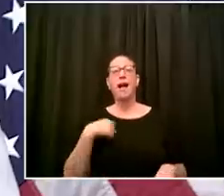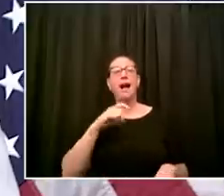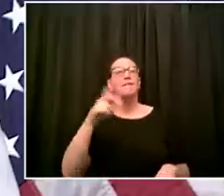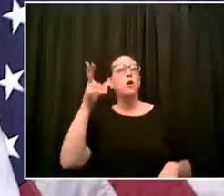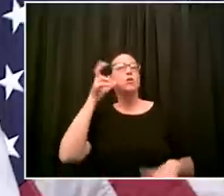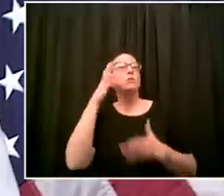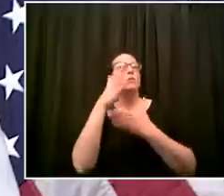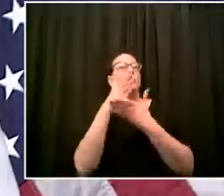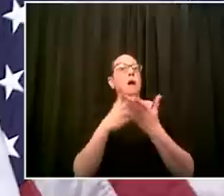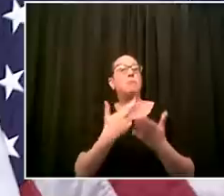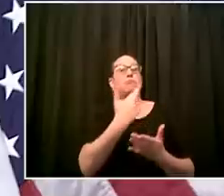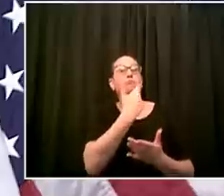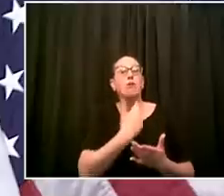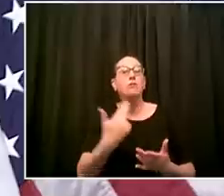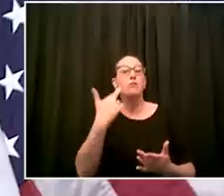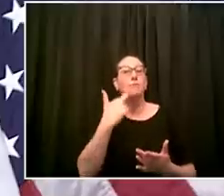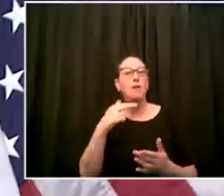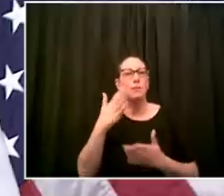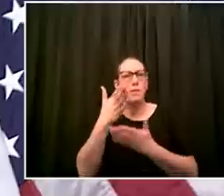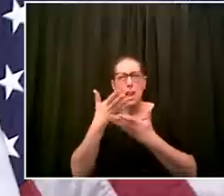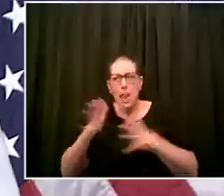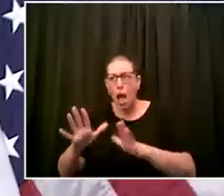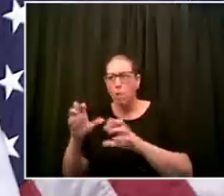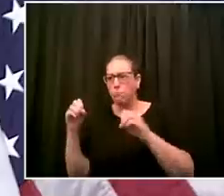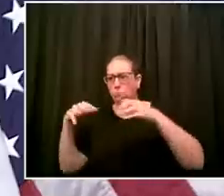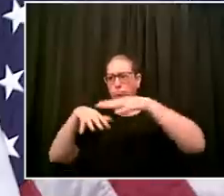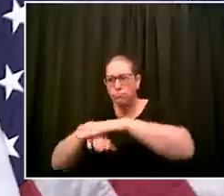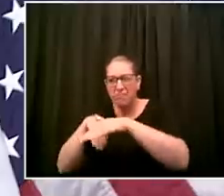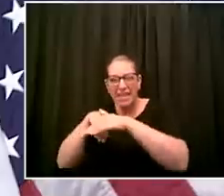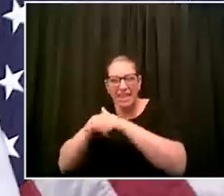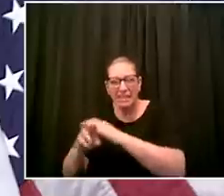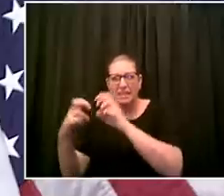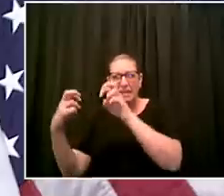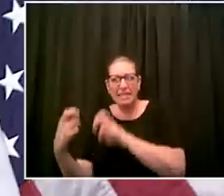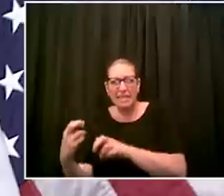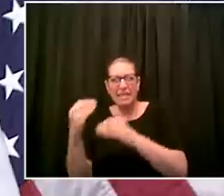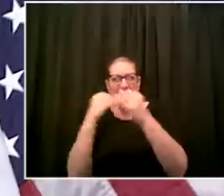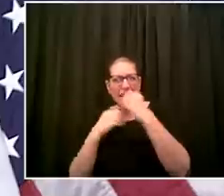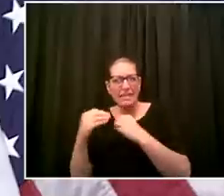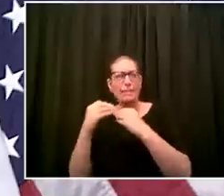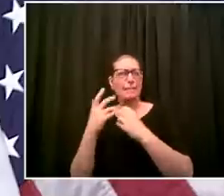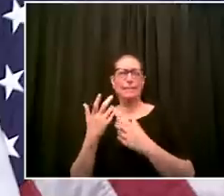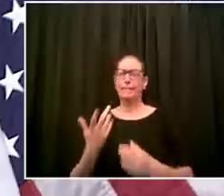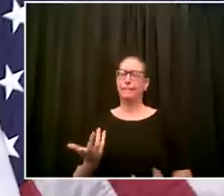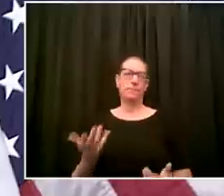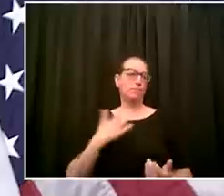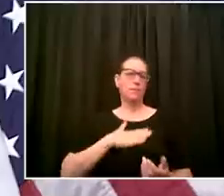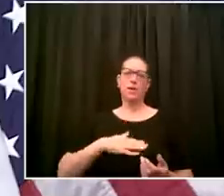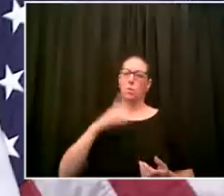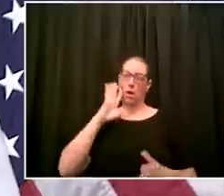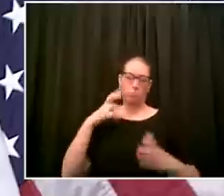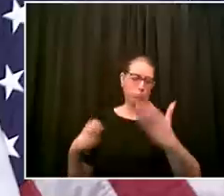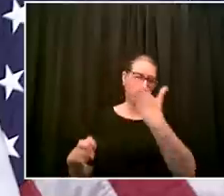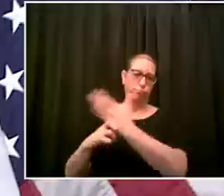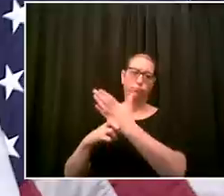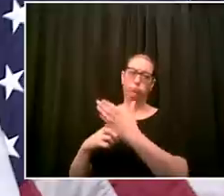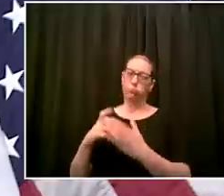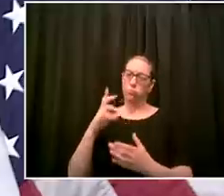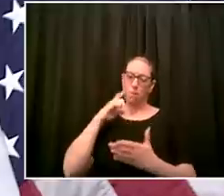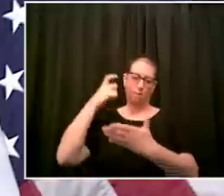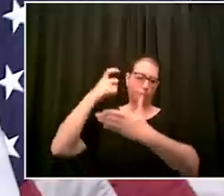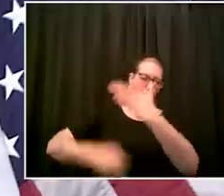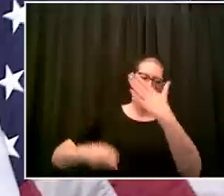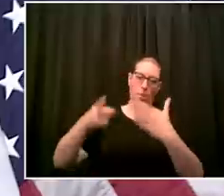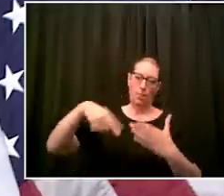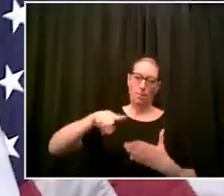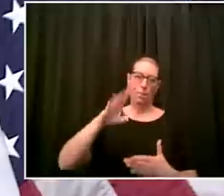uh we see it they're asking for serious fines and if we see it repeatedly they're asking to be shut down won't hesitate for a moment on that